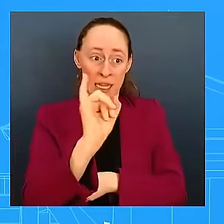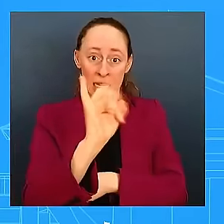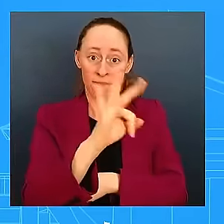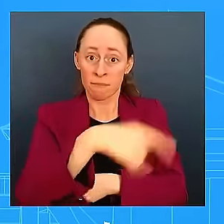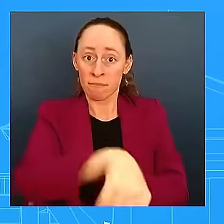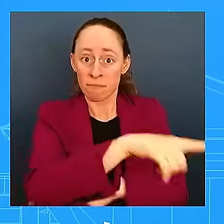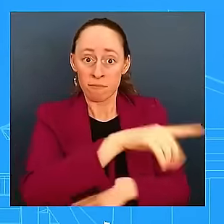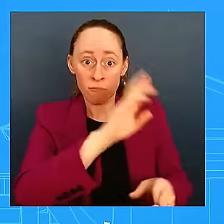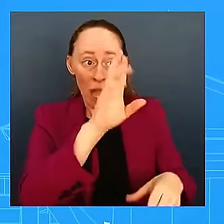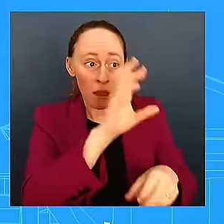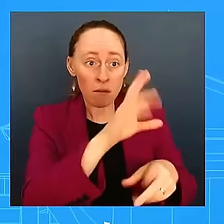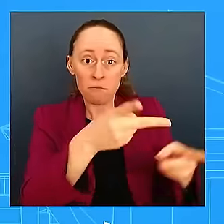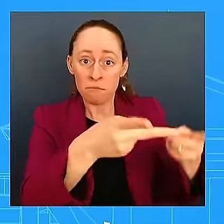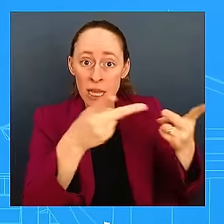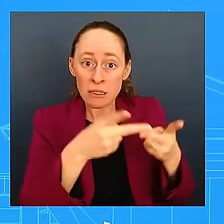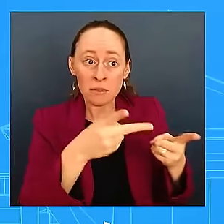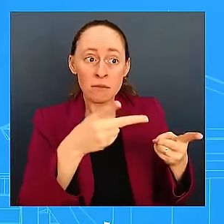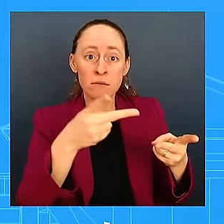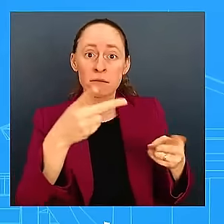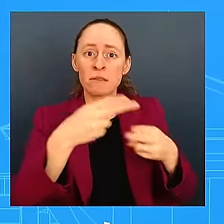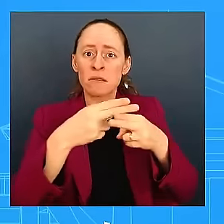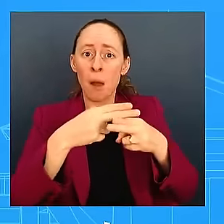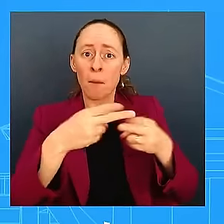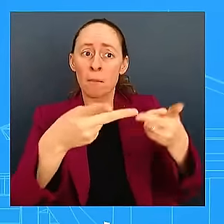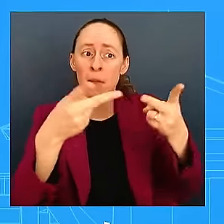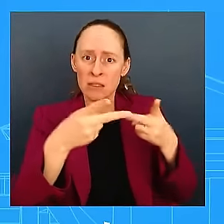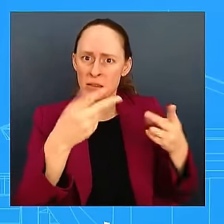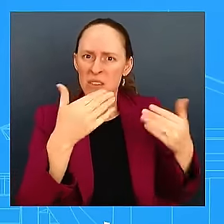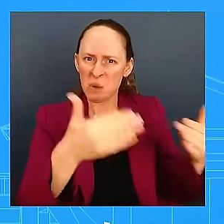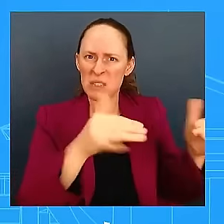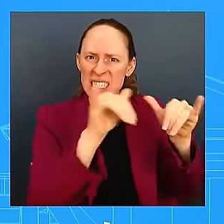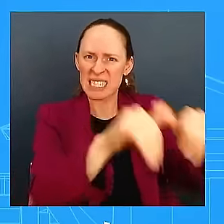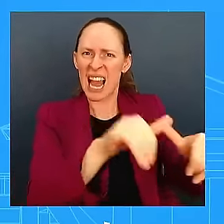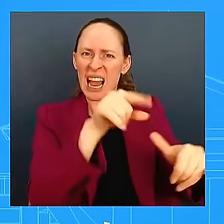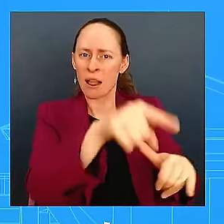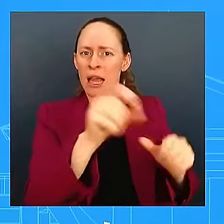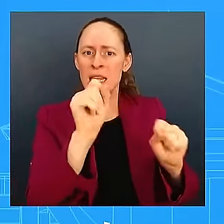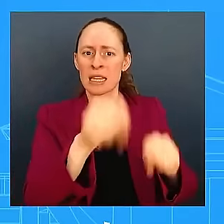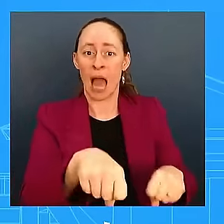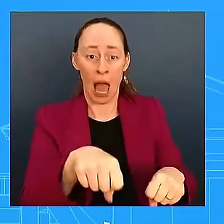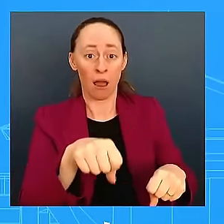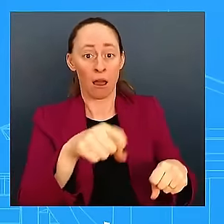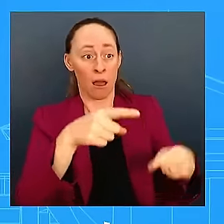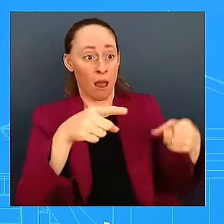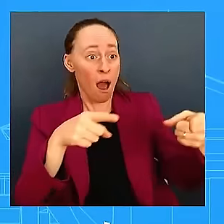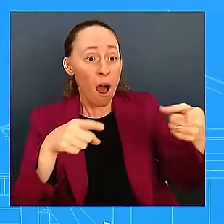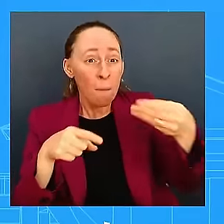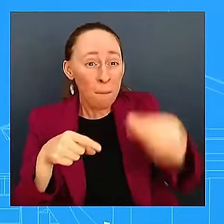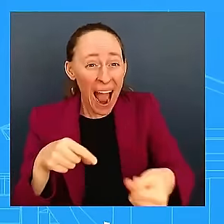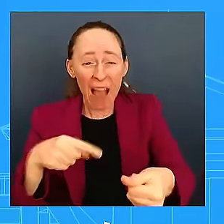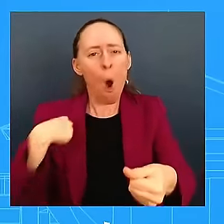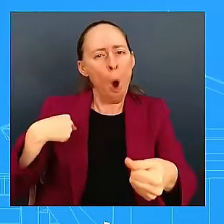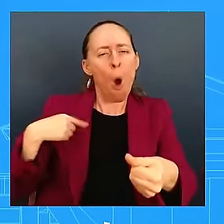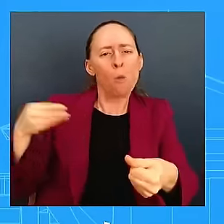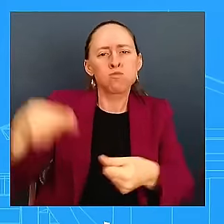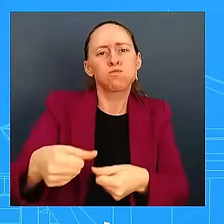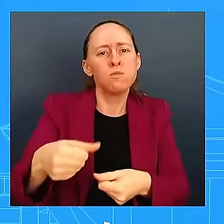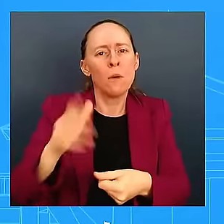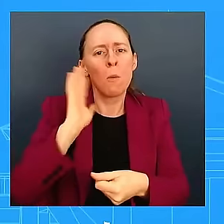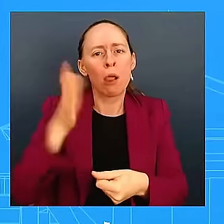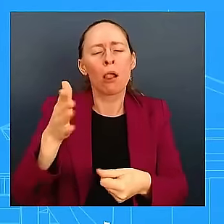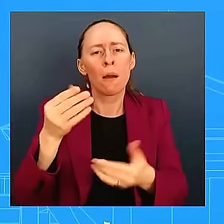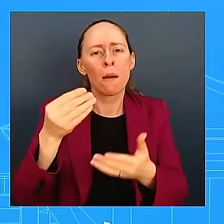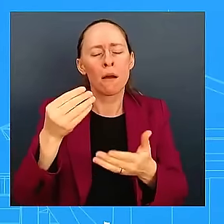the resources to put in place whatever measures that they need. I think the important thing on the evacuation to remember is if you're told to